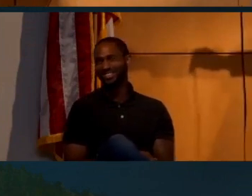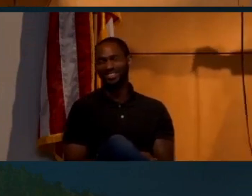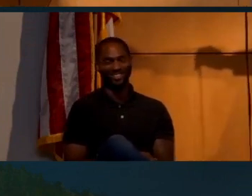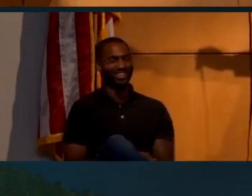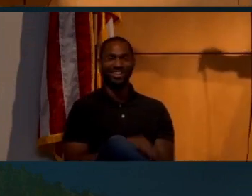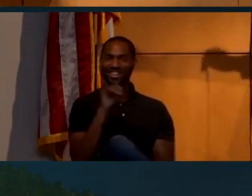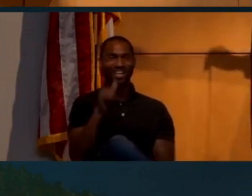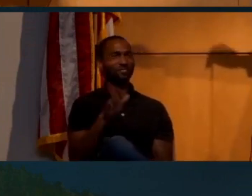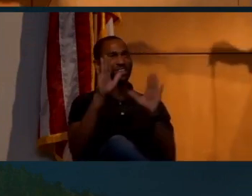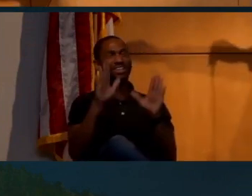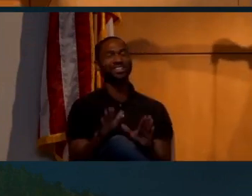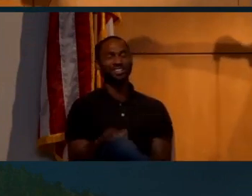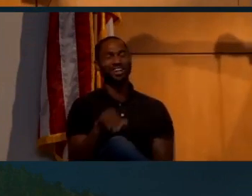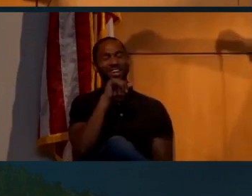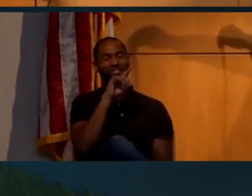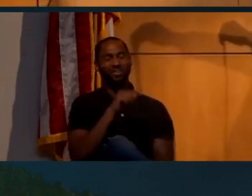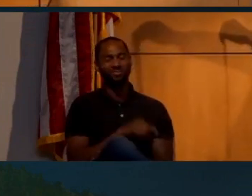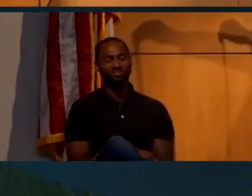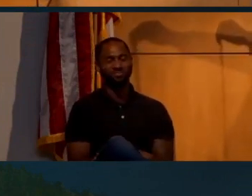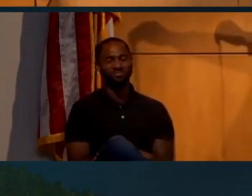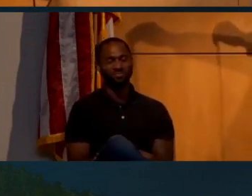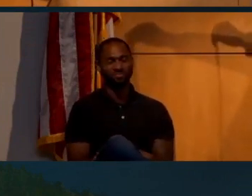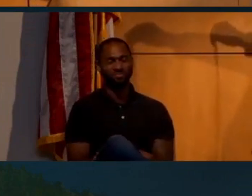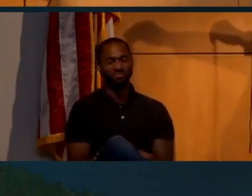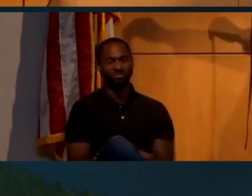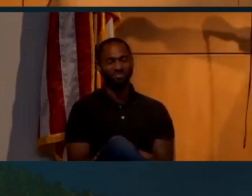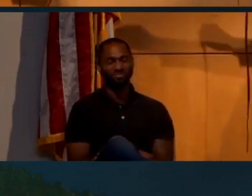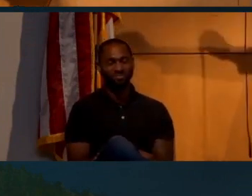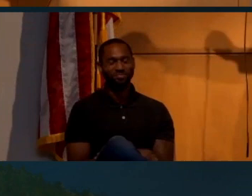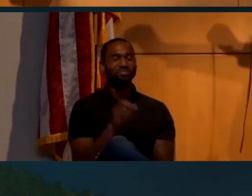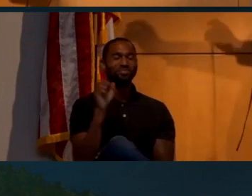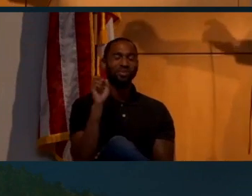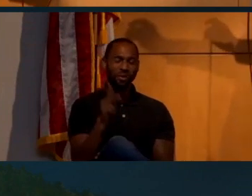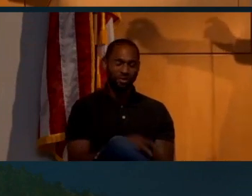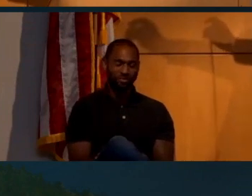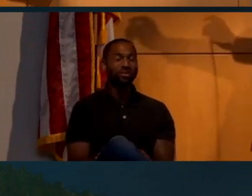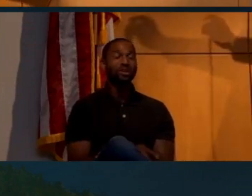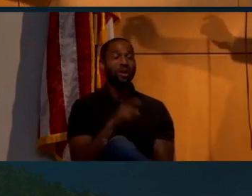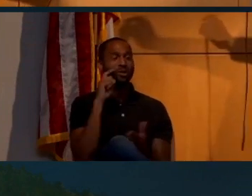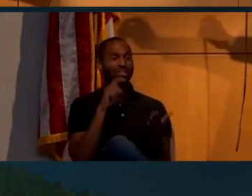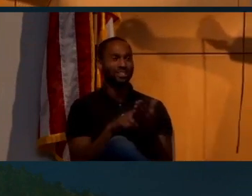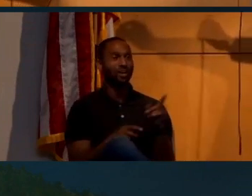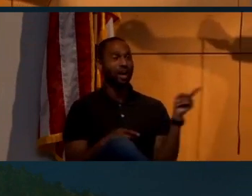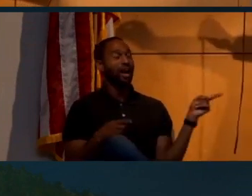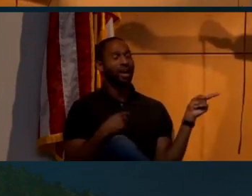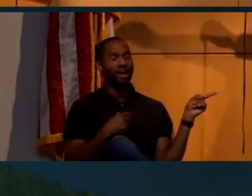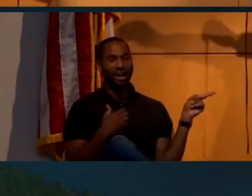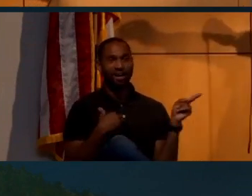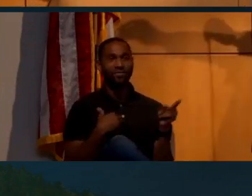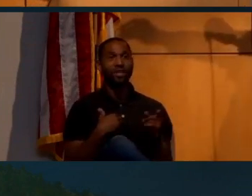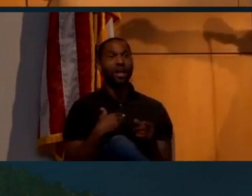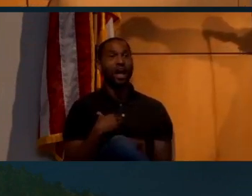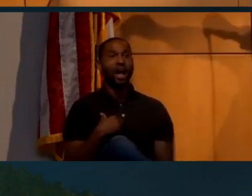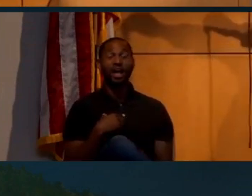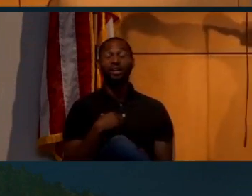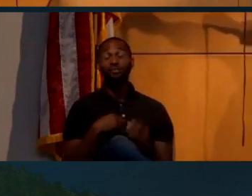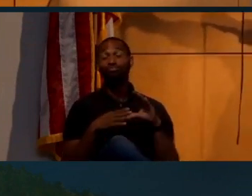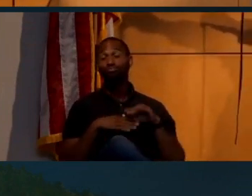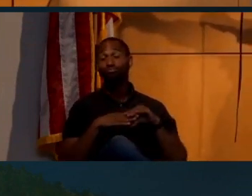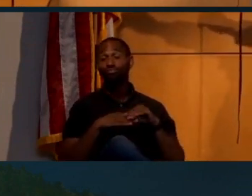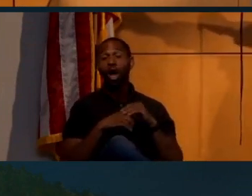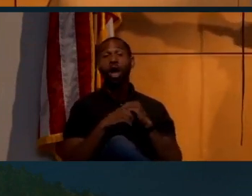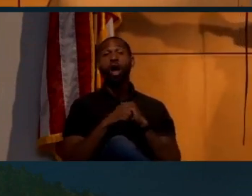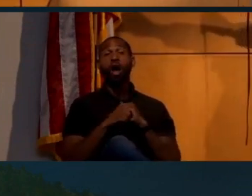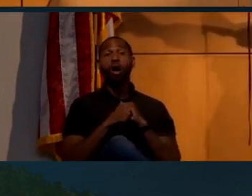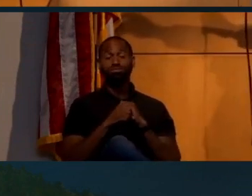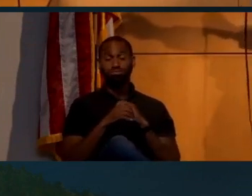That's just, that's fantastic. I love it. But, okay, as you can tell, I have a lot of, I can blow a lot of hot air. Let me try